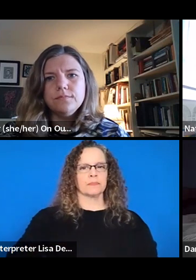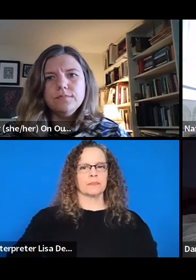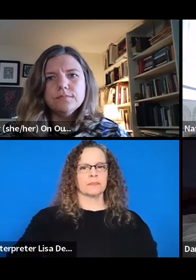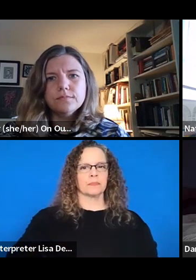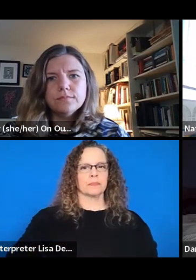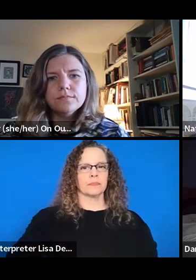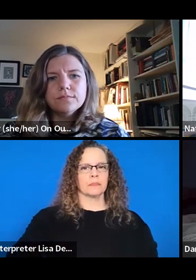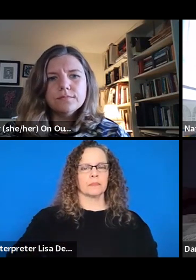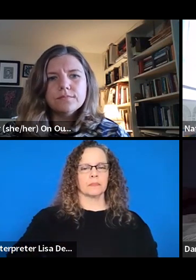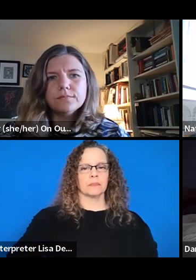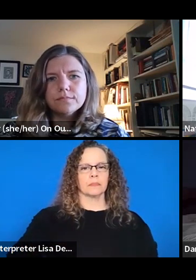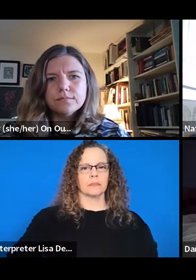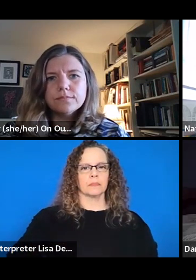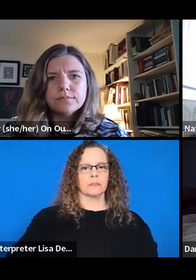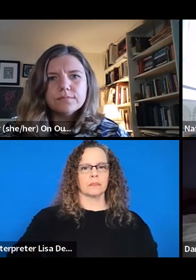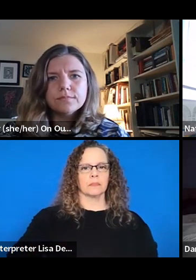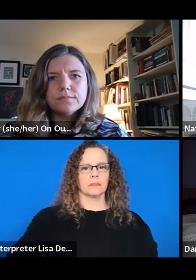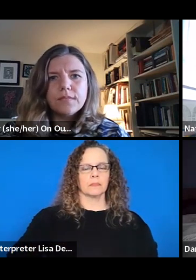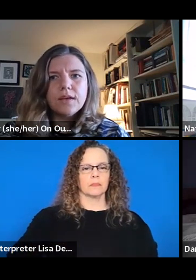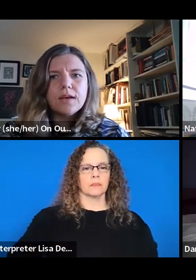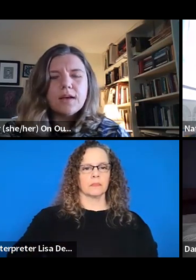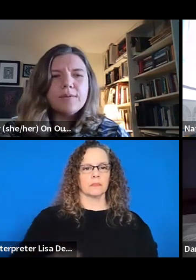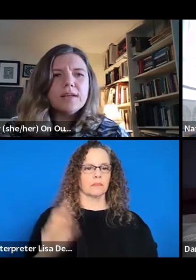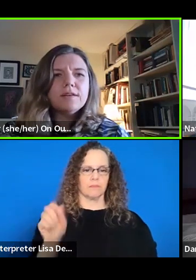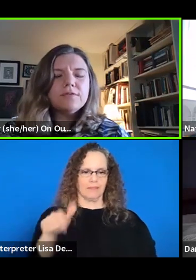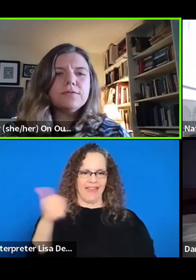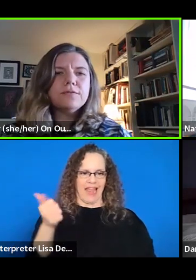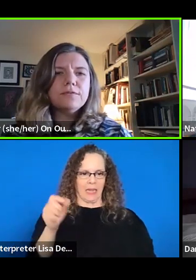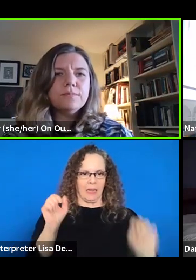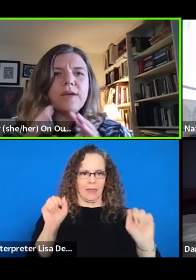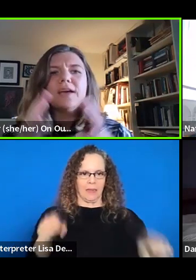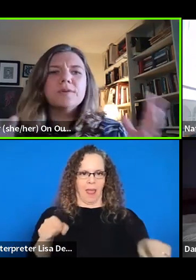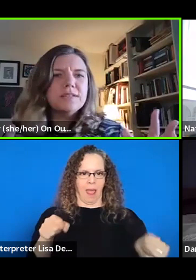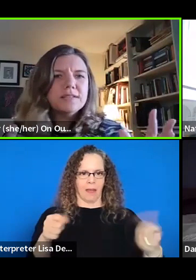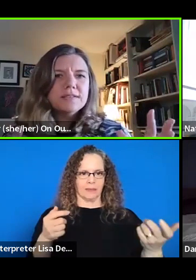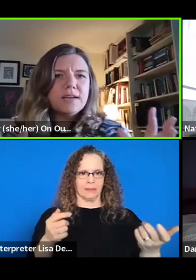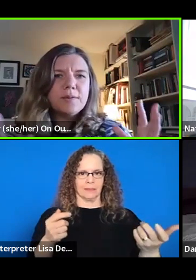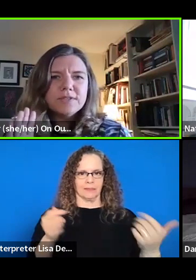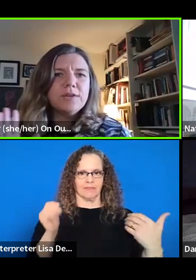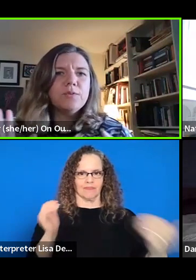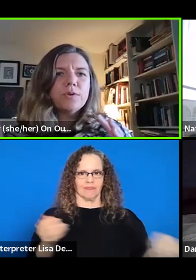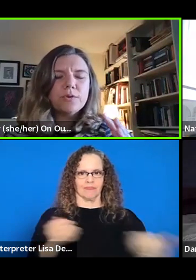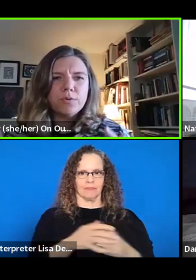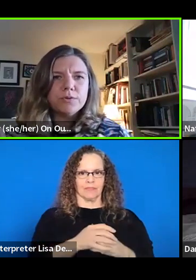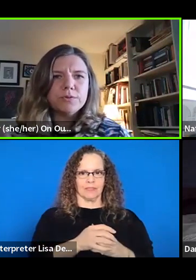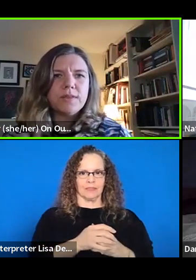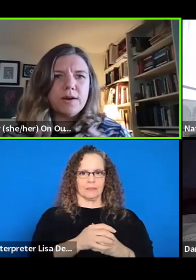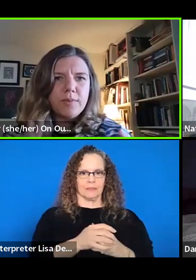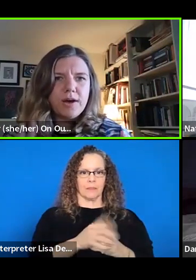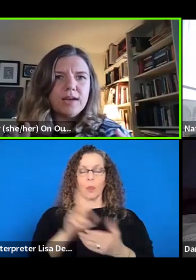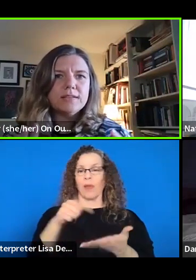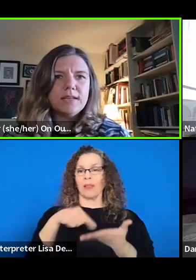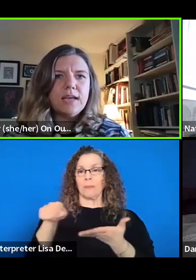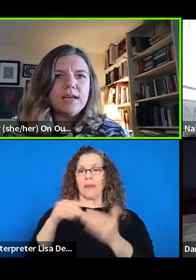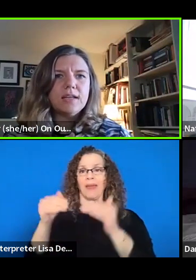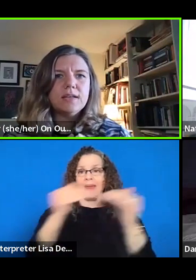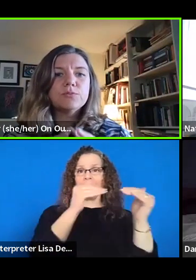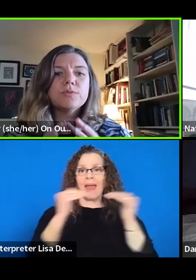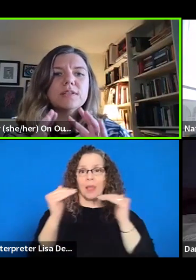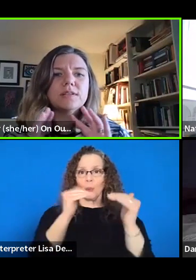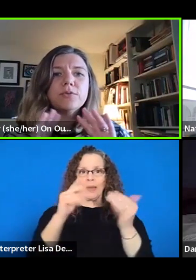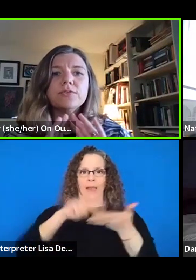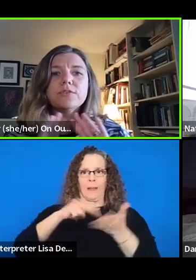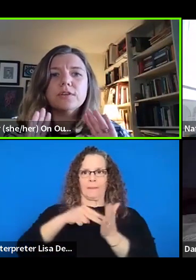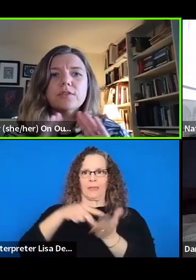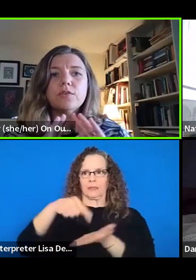And anyone can jump in and answer this. I mean, equity is compensating worker roles without bias, and